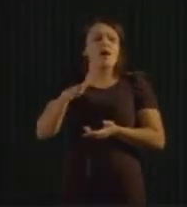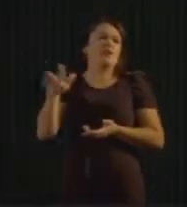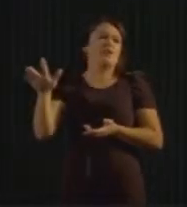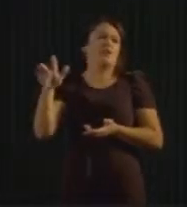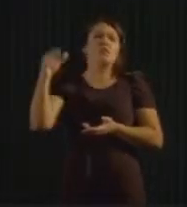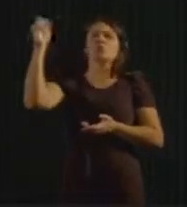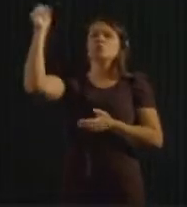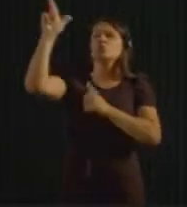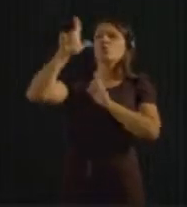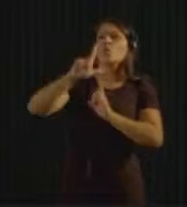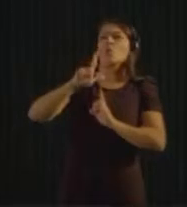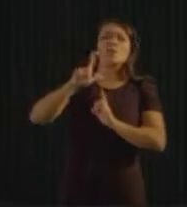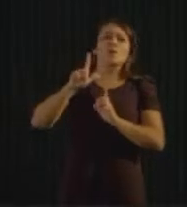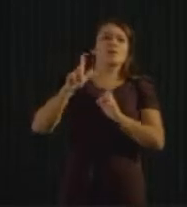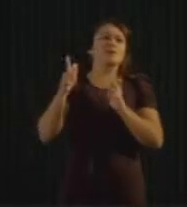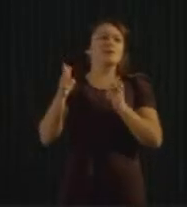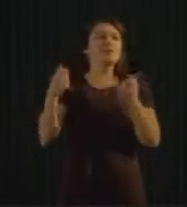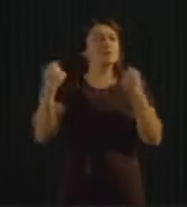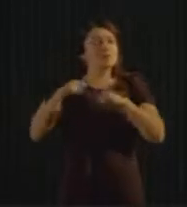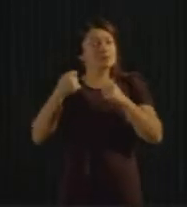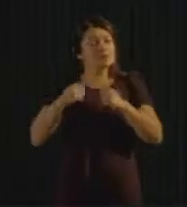we also have to do something about that.